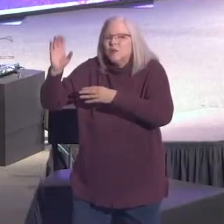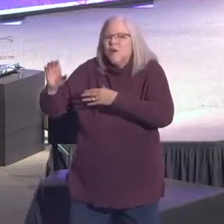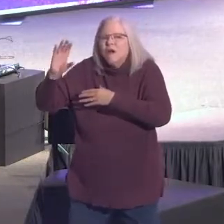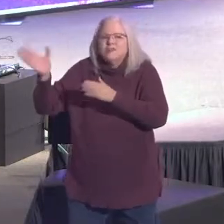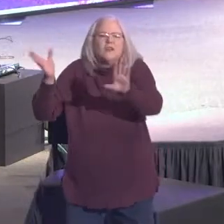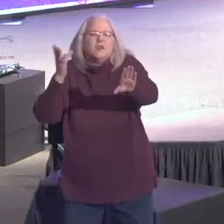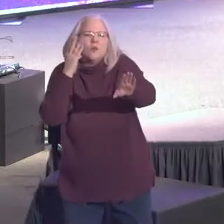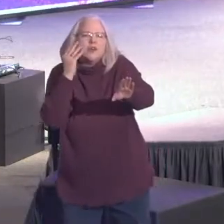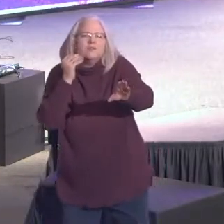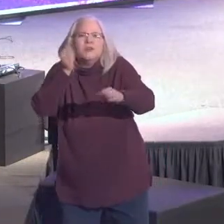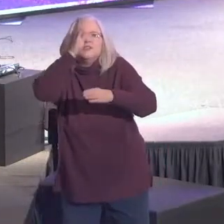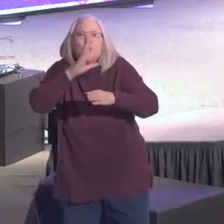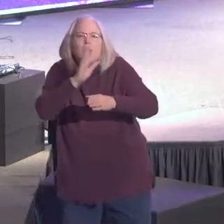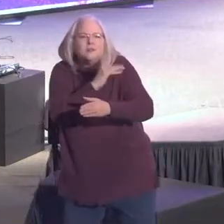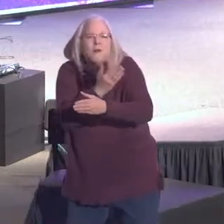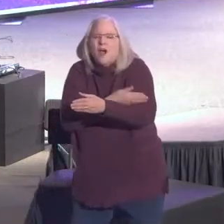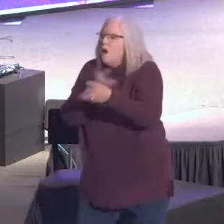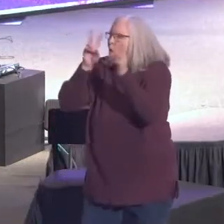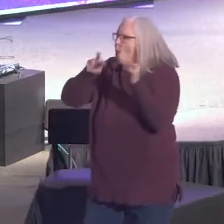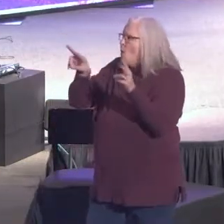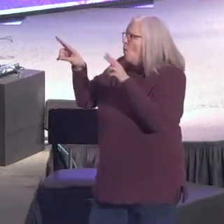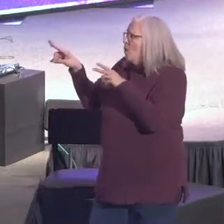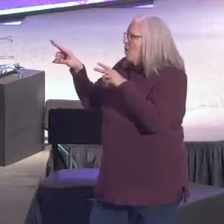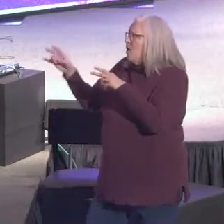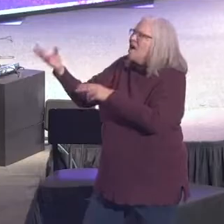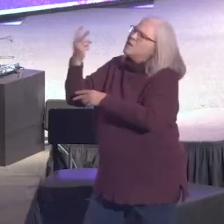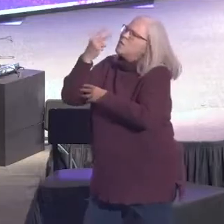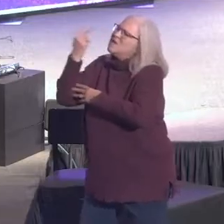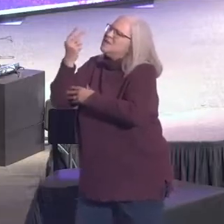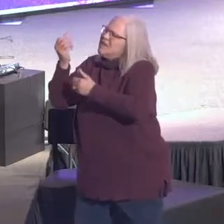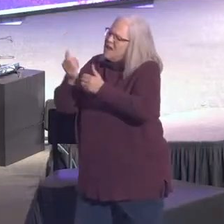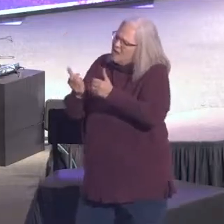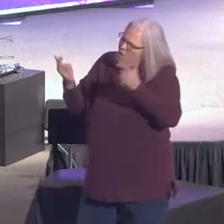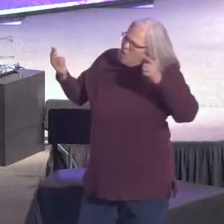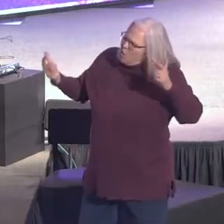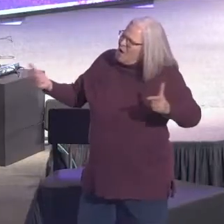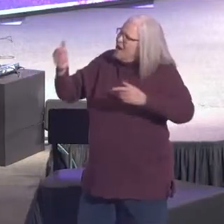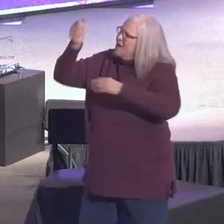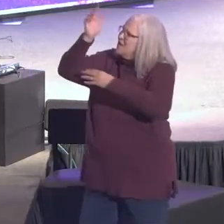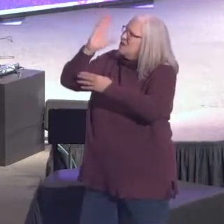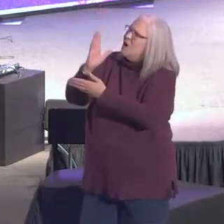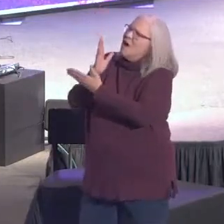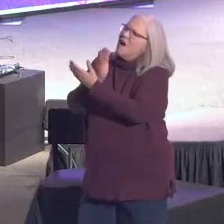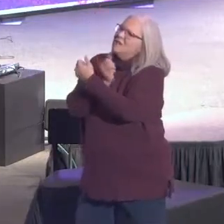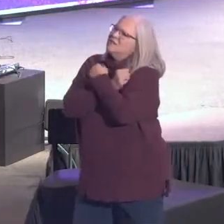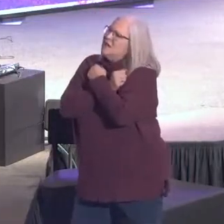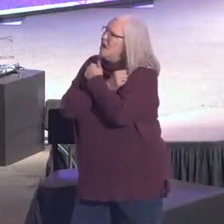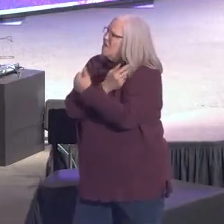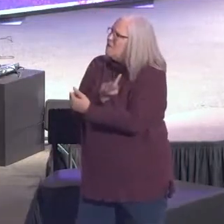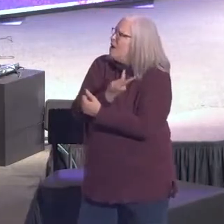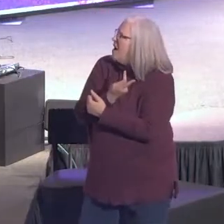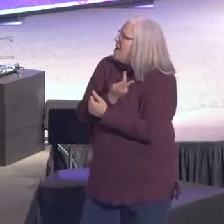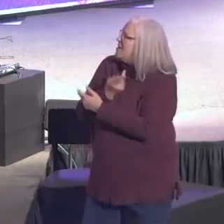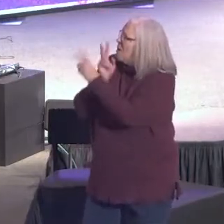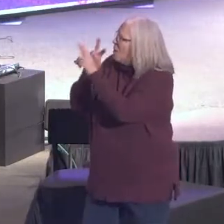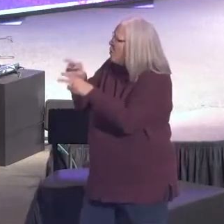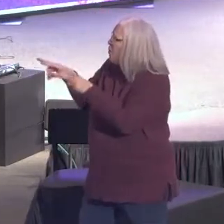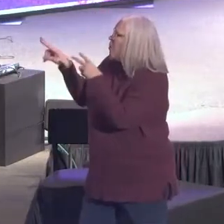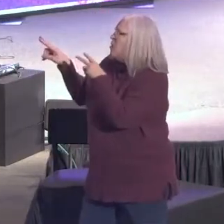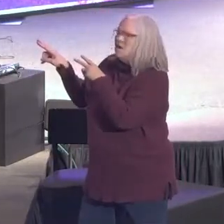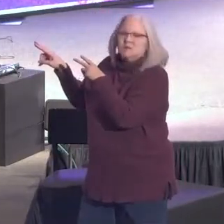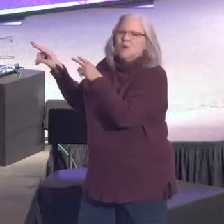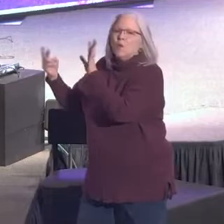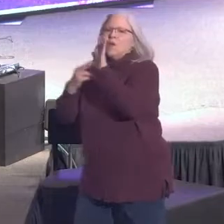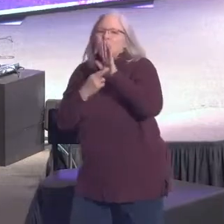power, look to the cross. If we want to see the magnitude of God's love for us, look to the cross because I will tell you what the cross